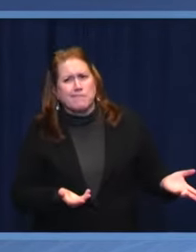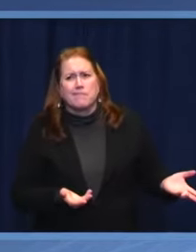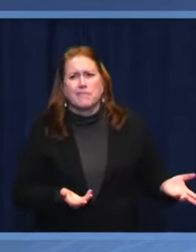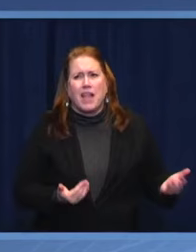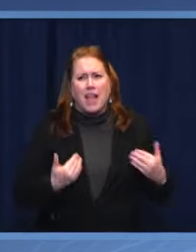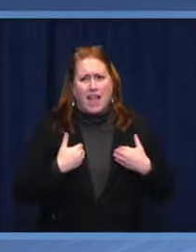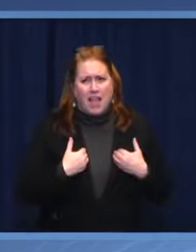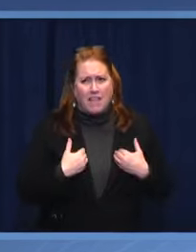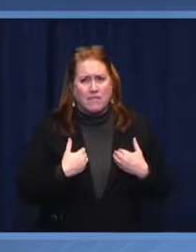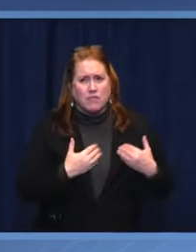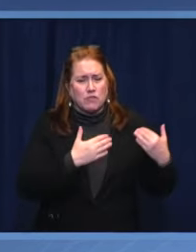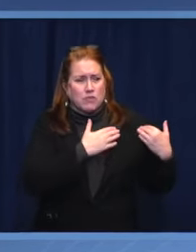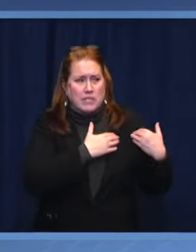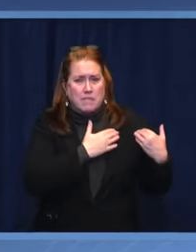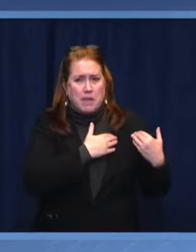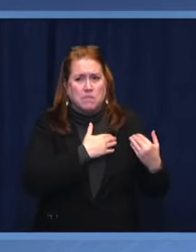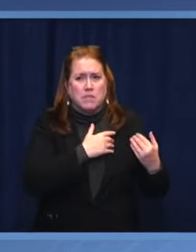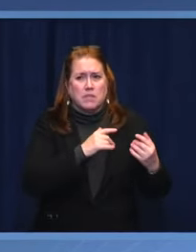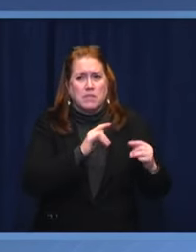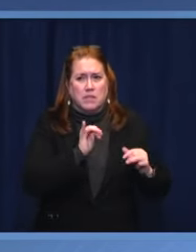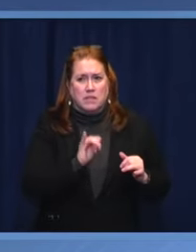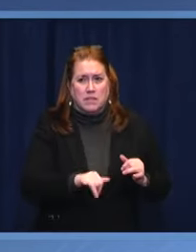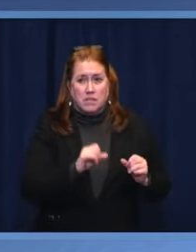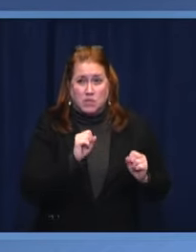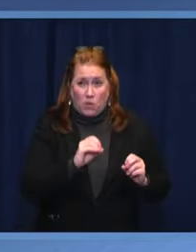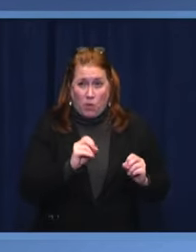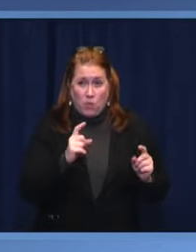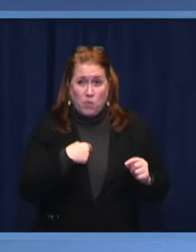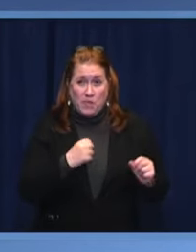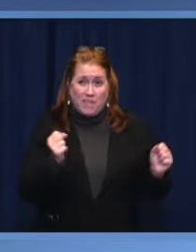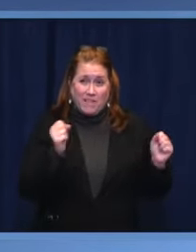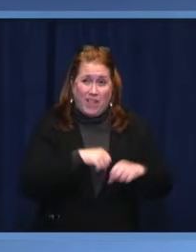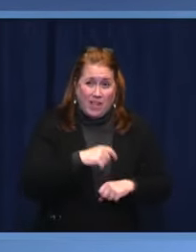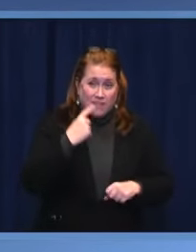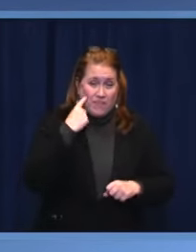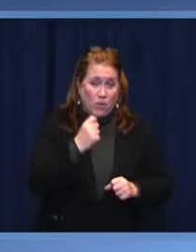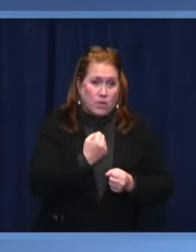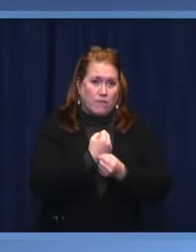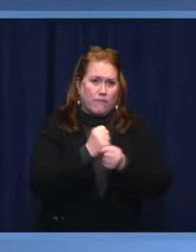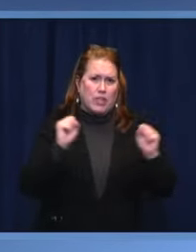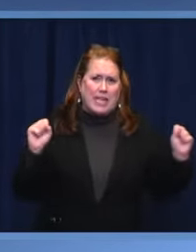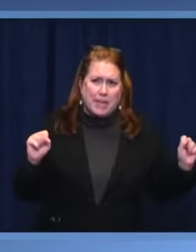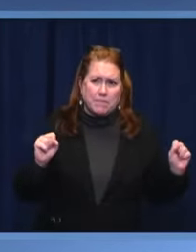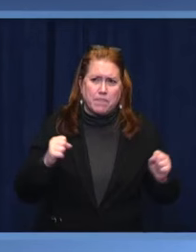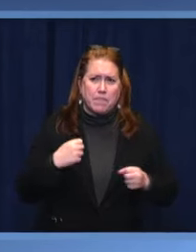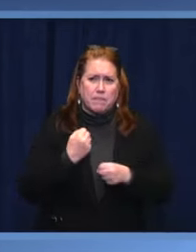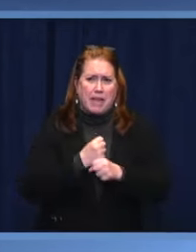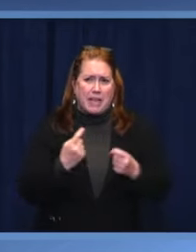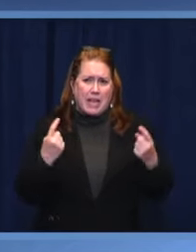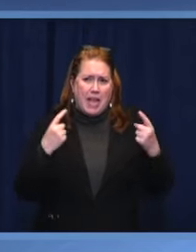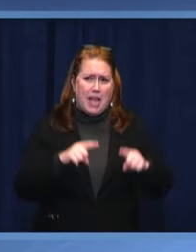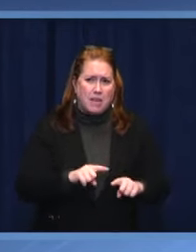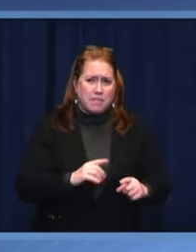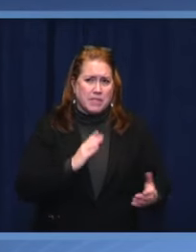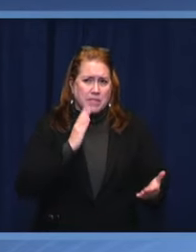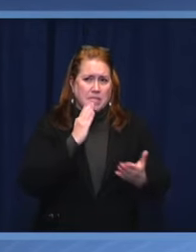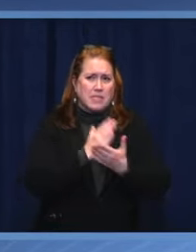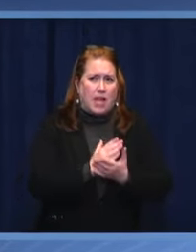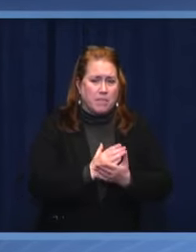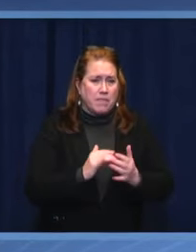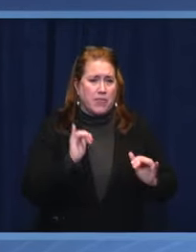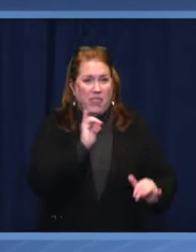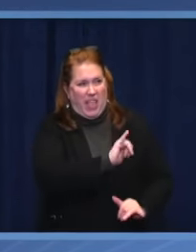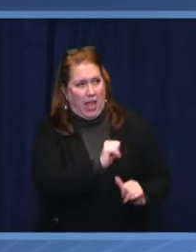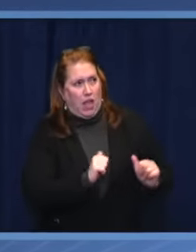motive to act in defense of freedom and to bring an end to this aggression and the Kremlin's terrorist